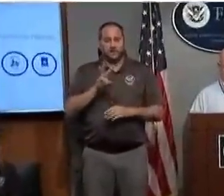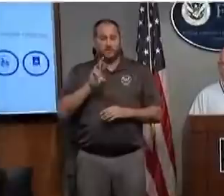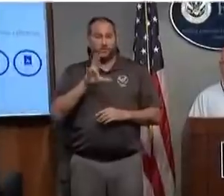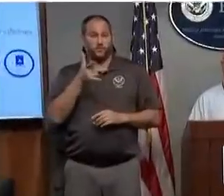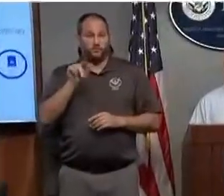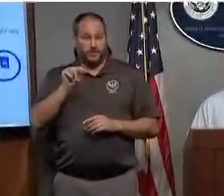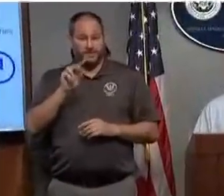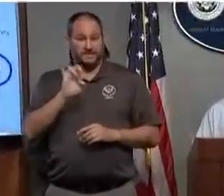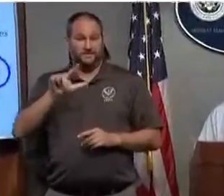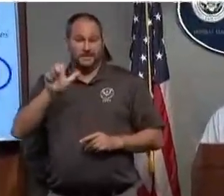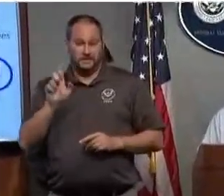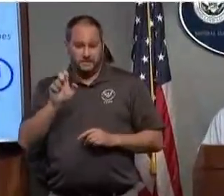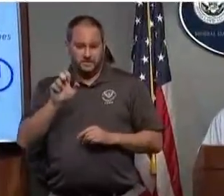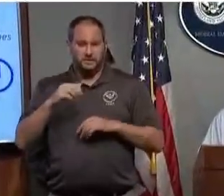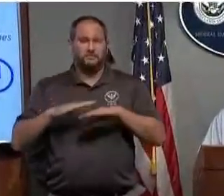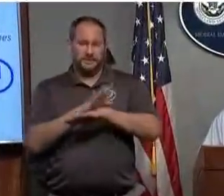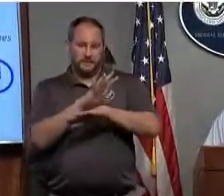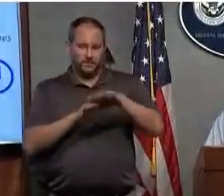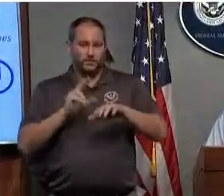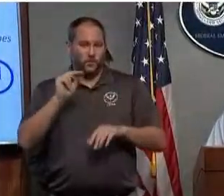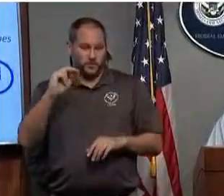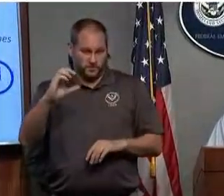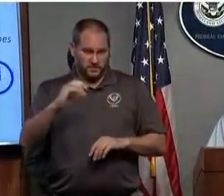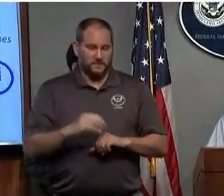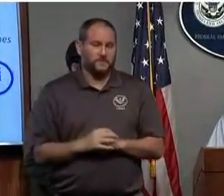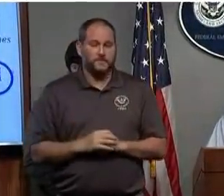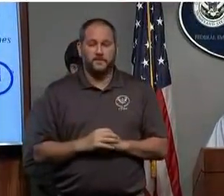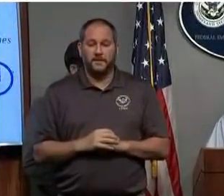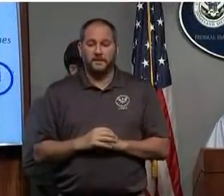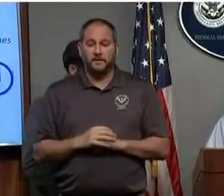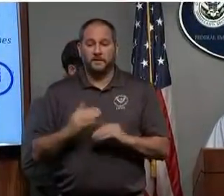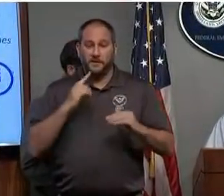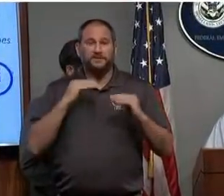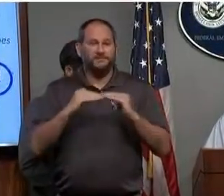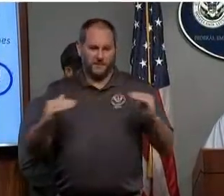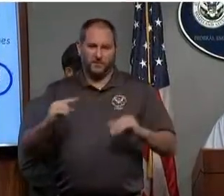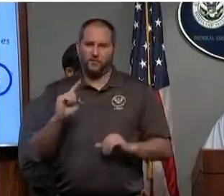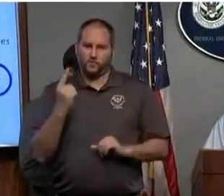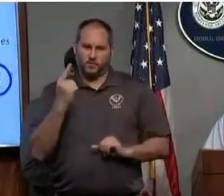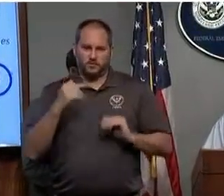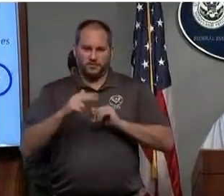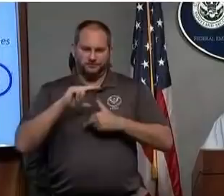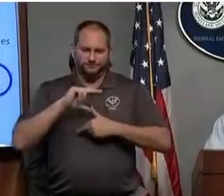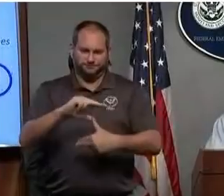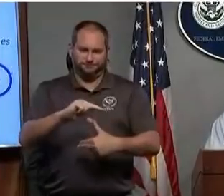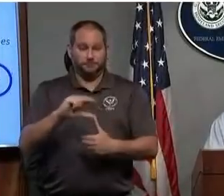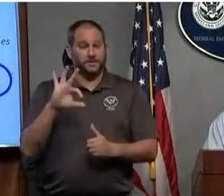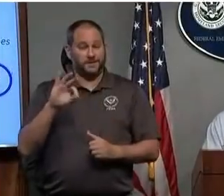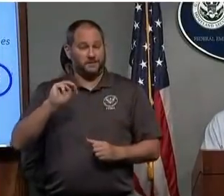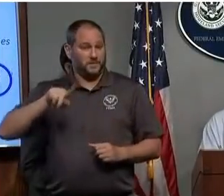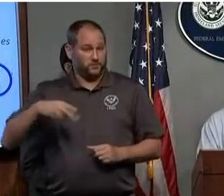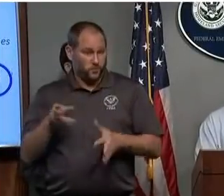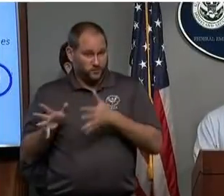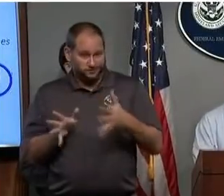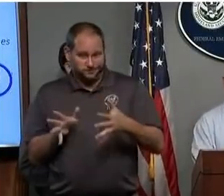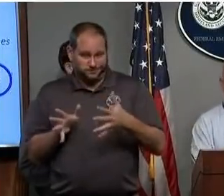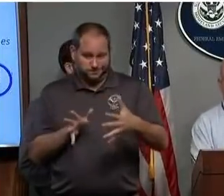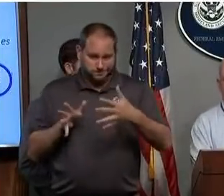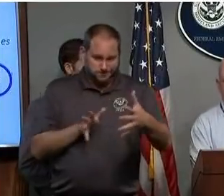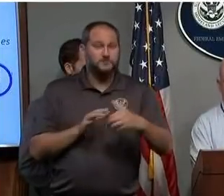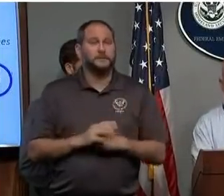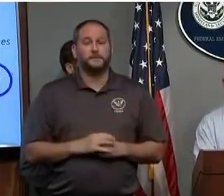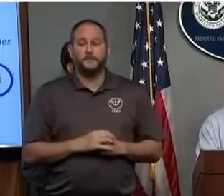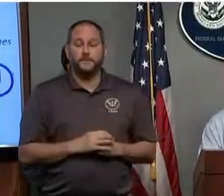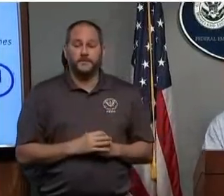It is currently a Category 1 hurricane with 90-mile-an-hour winds moving slowly